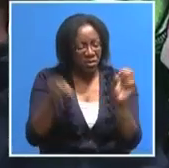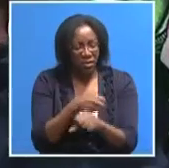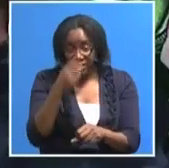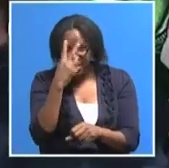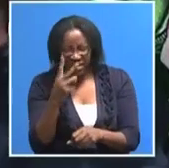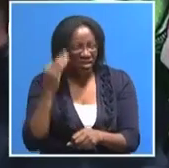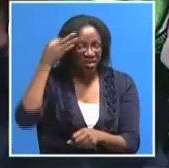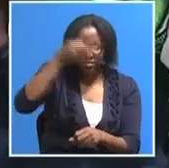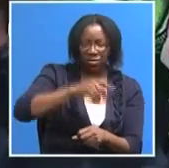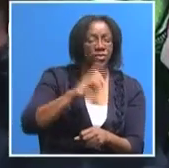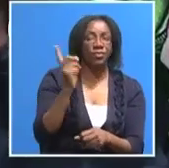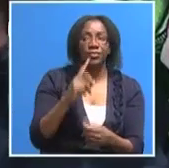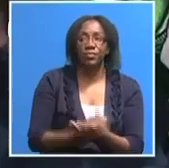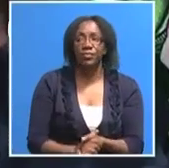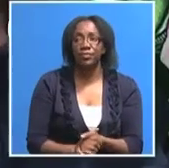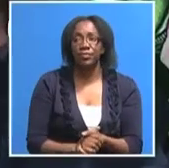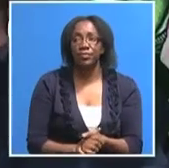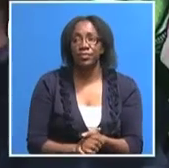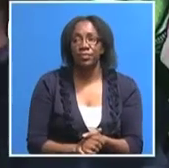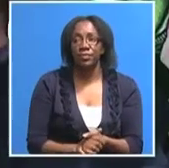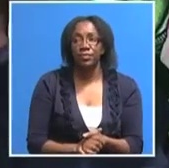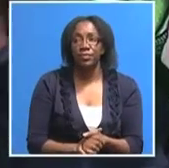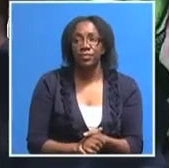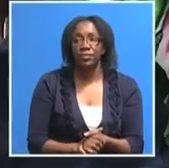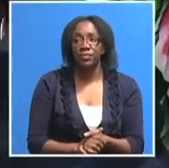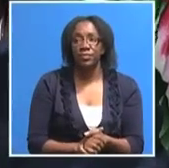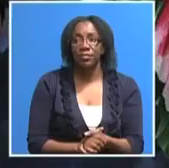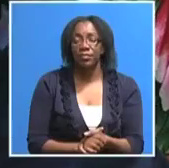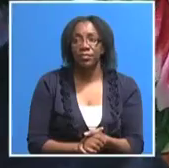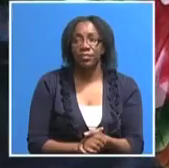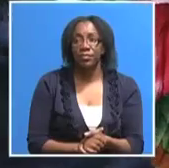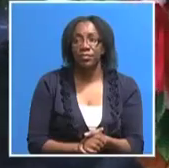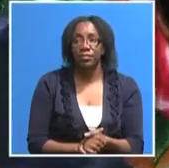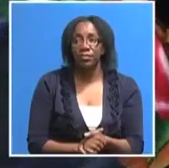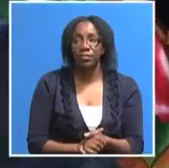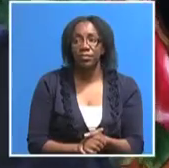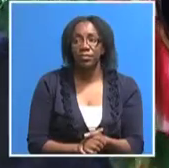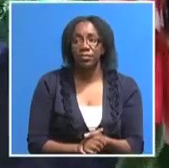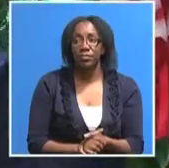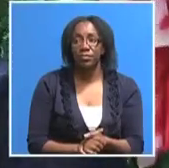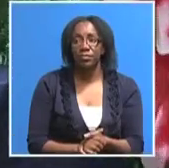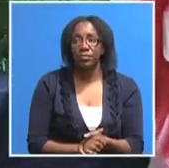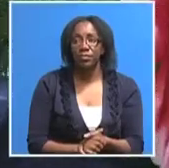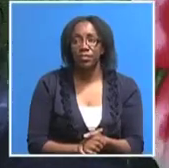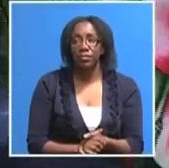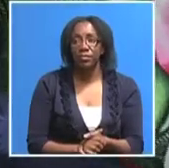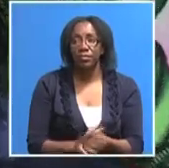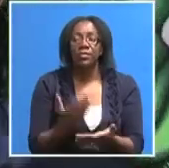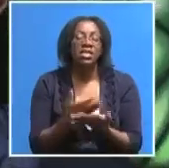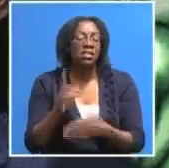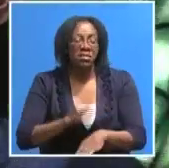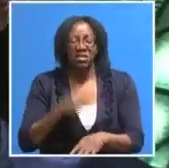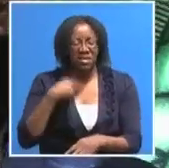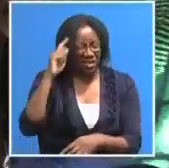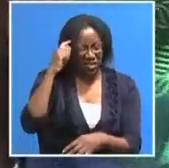Sometimes there's a time I think that I don't have a future